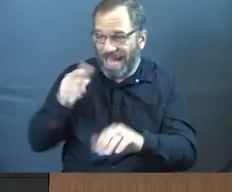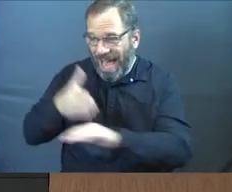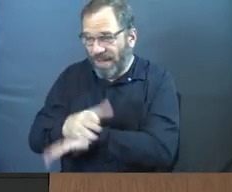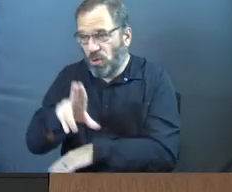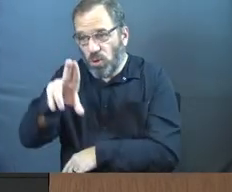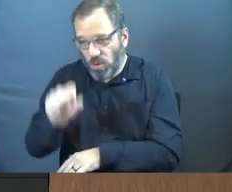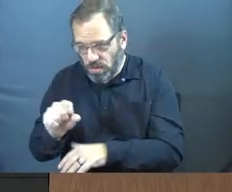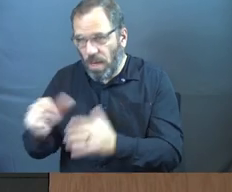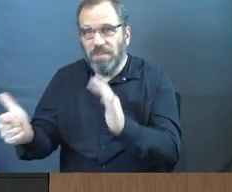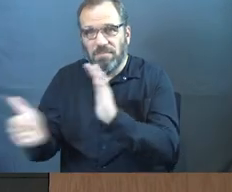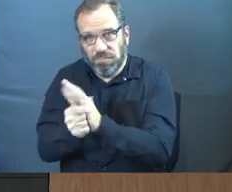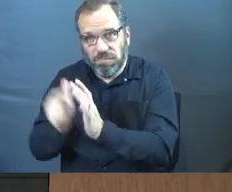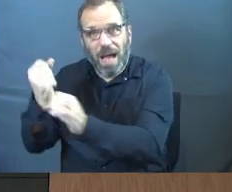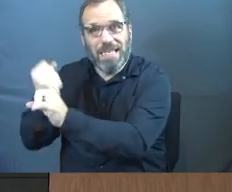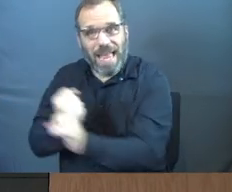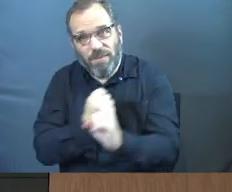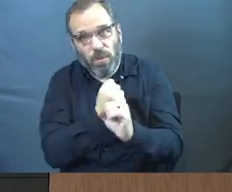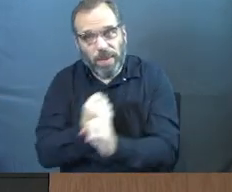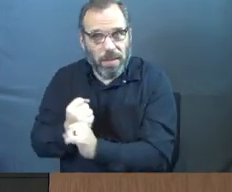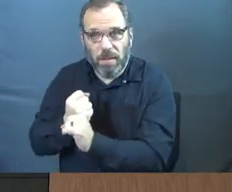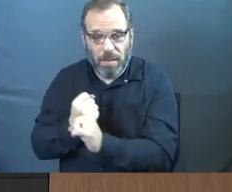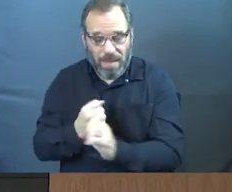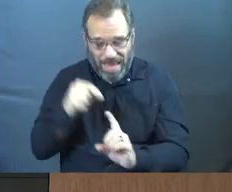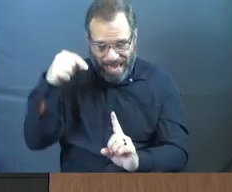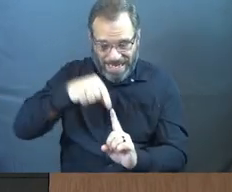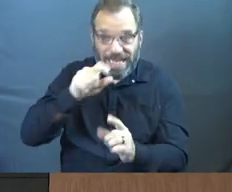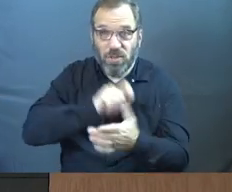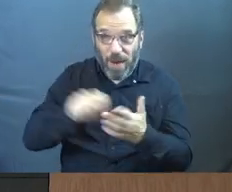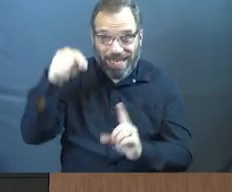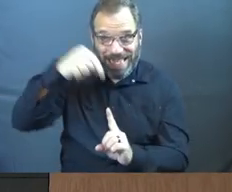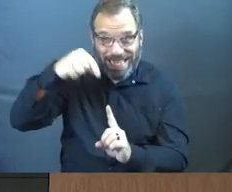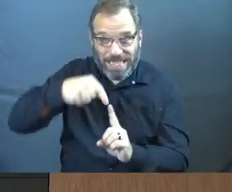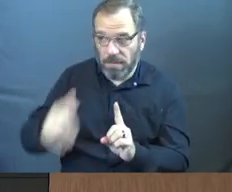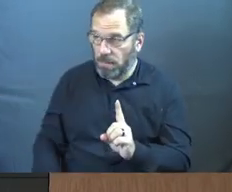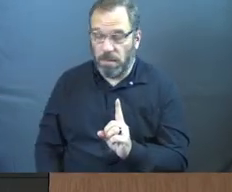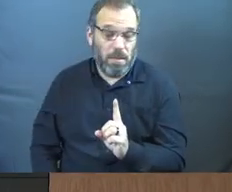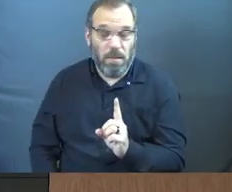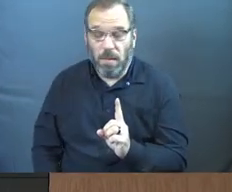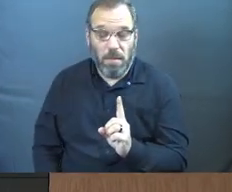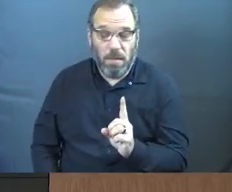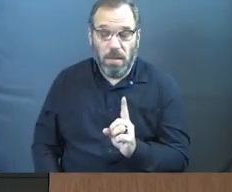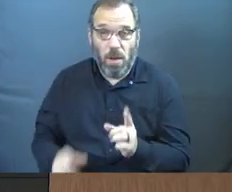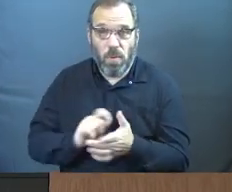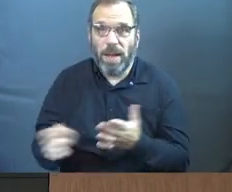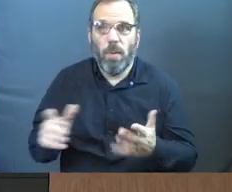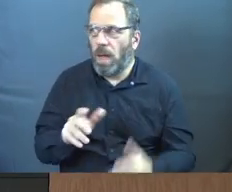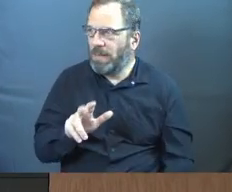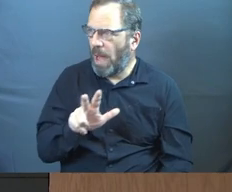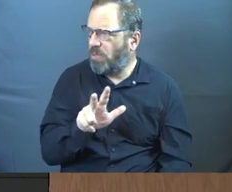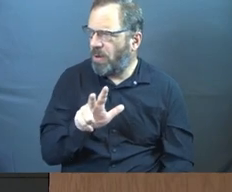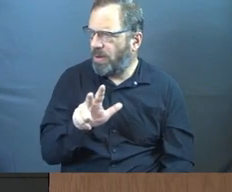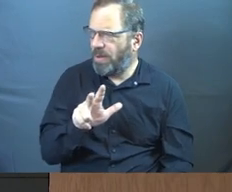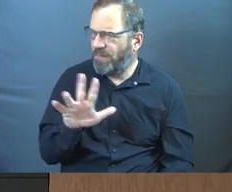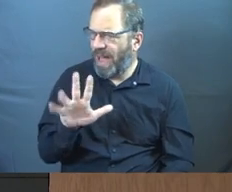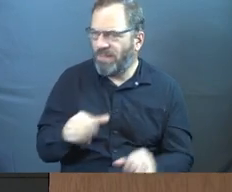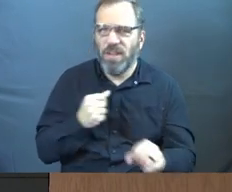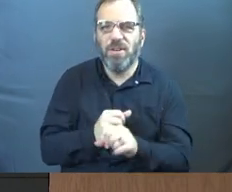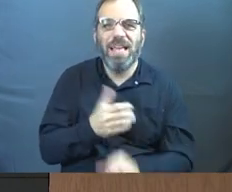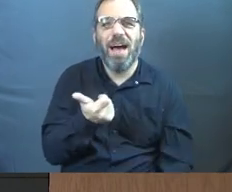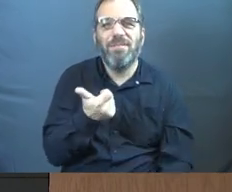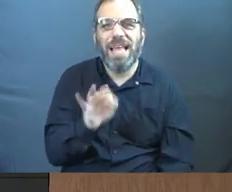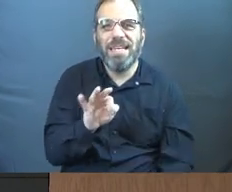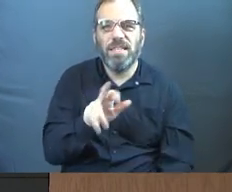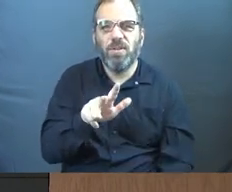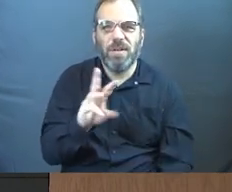States outlawed slavery. And he's writing this. And guess what's 35 years after he wrote